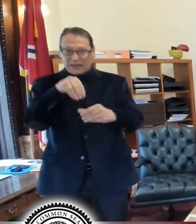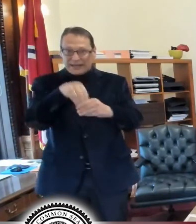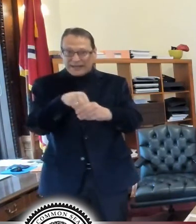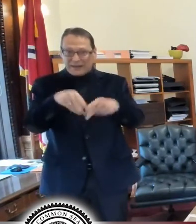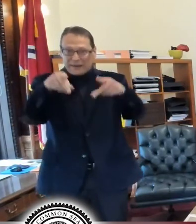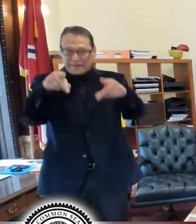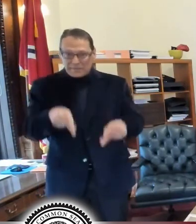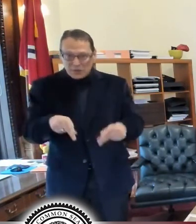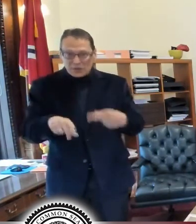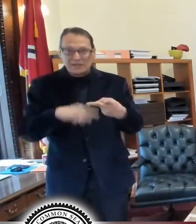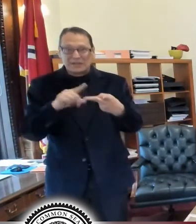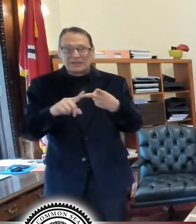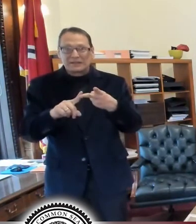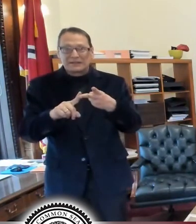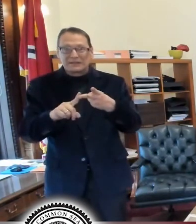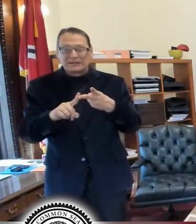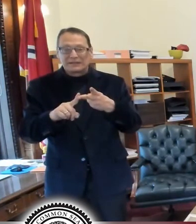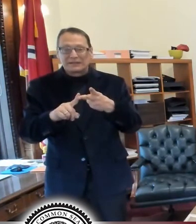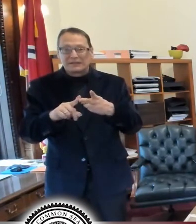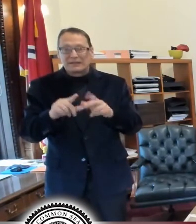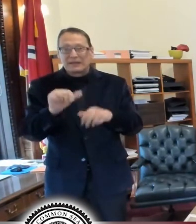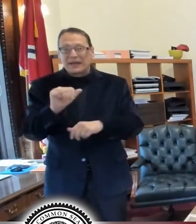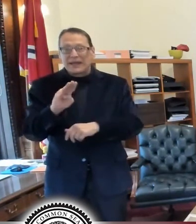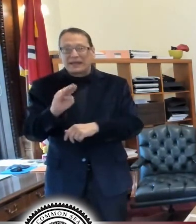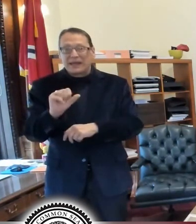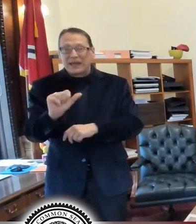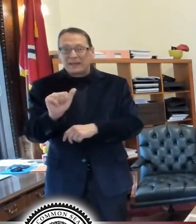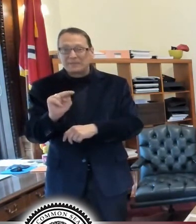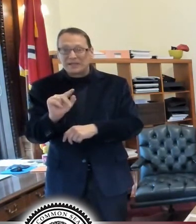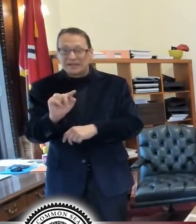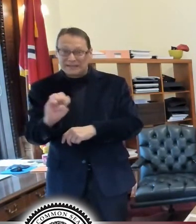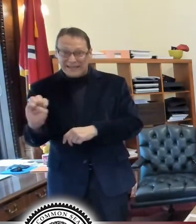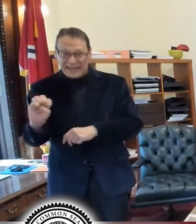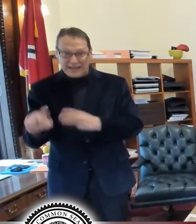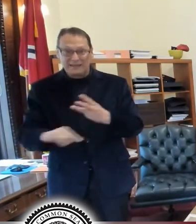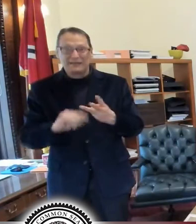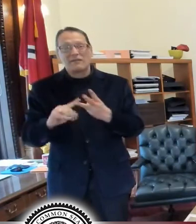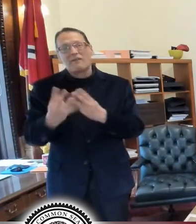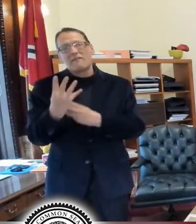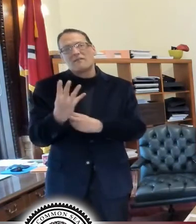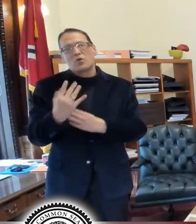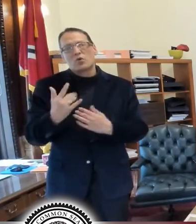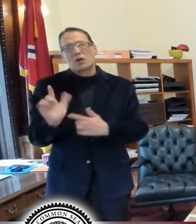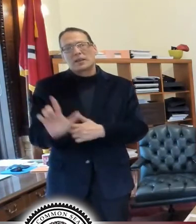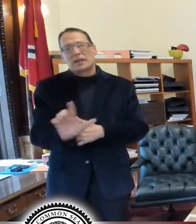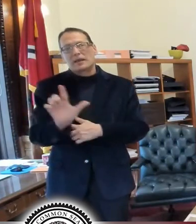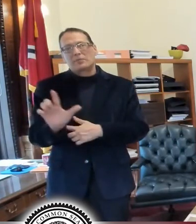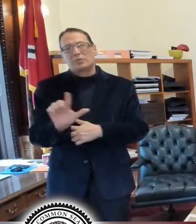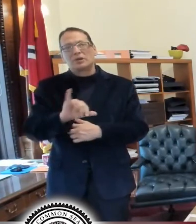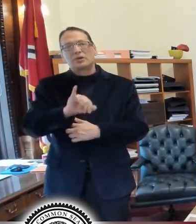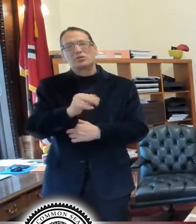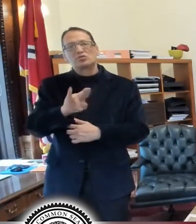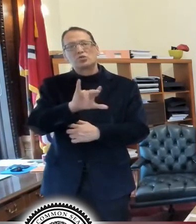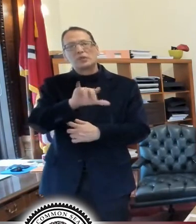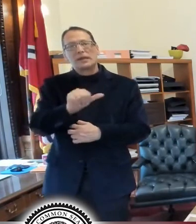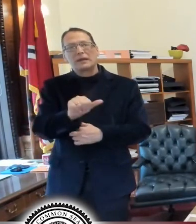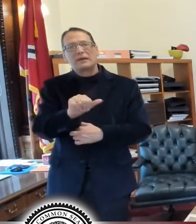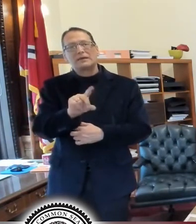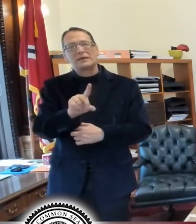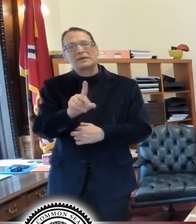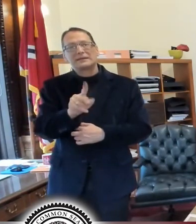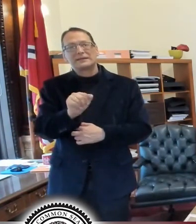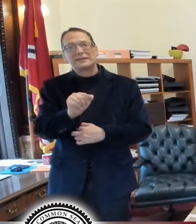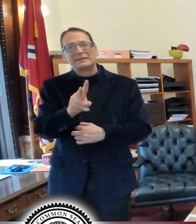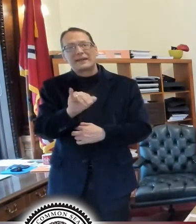absentee, one of four locations in the city, four libraries in the city, at the Julia Davis Branch Library,